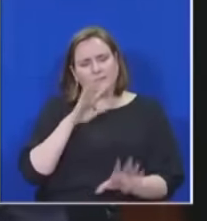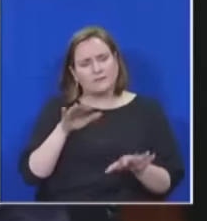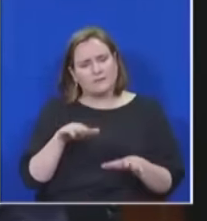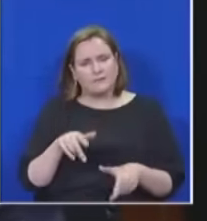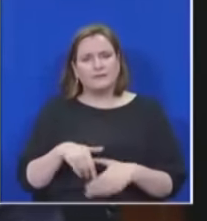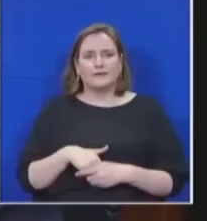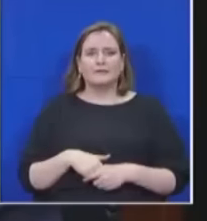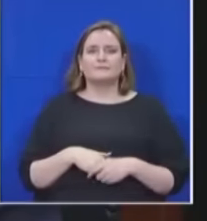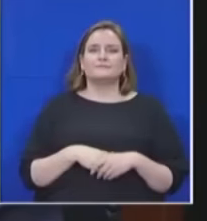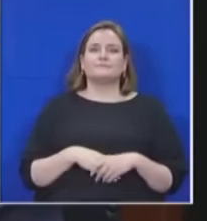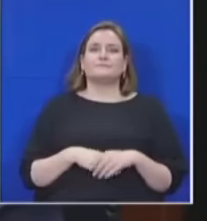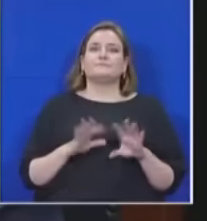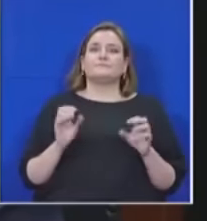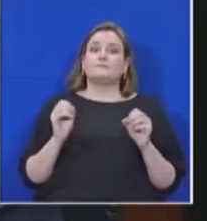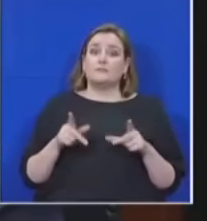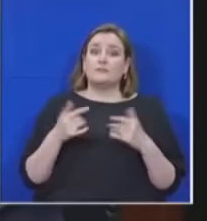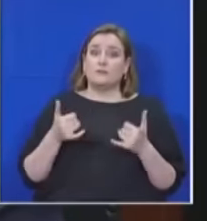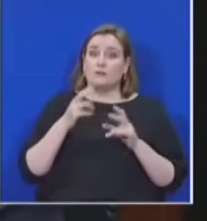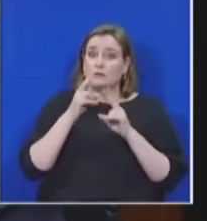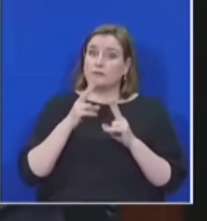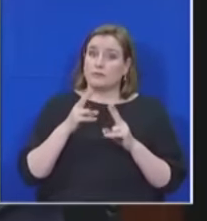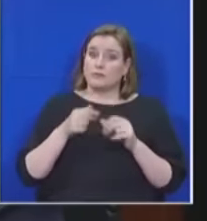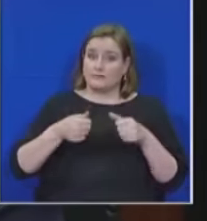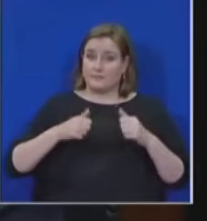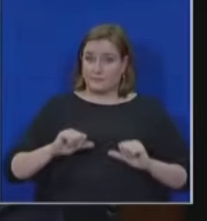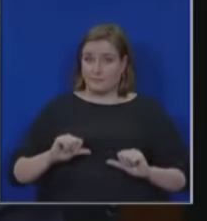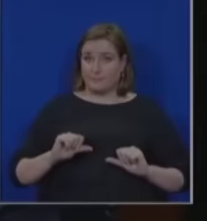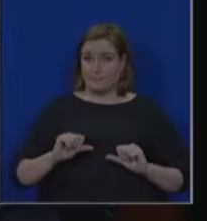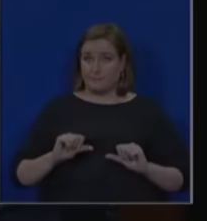Honourable members, shall we have the next...